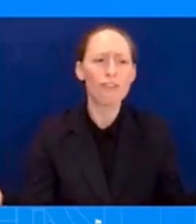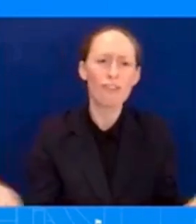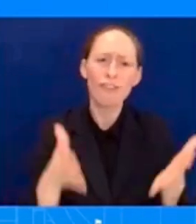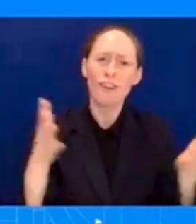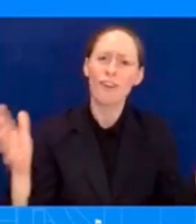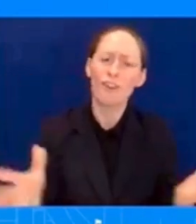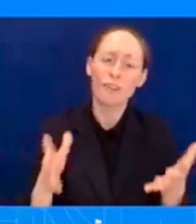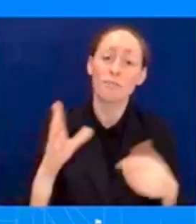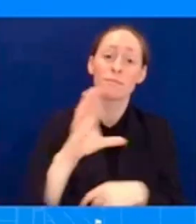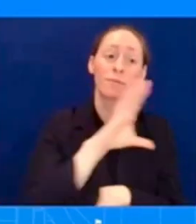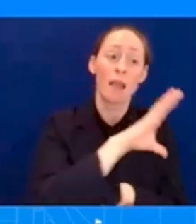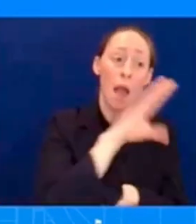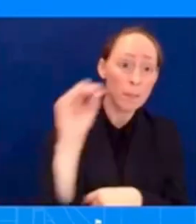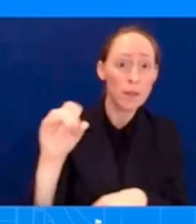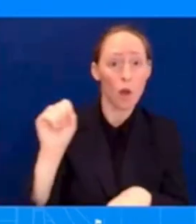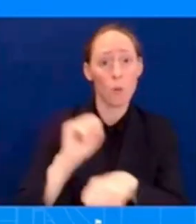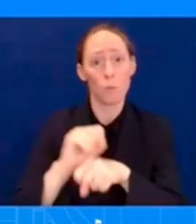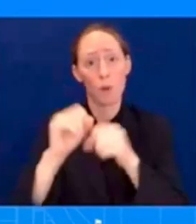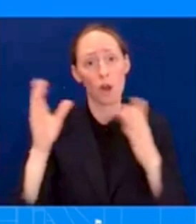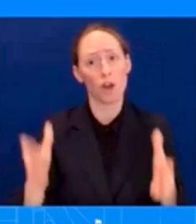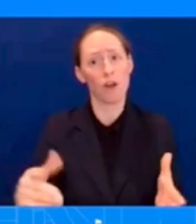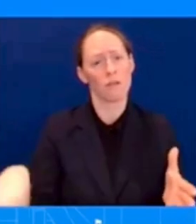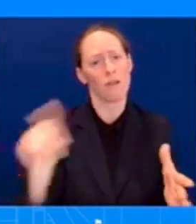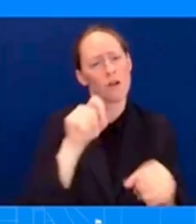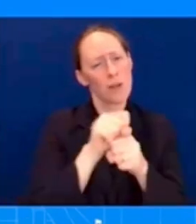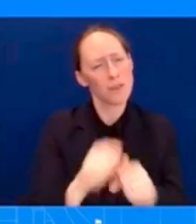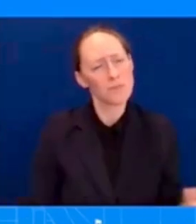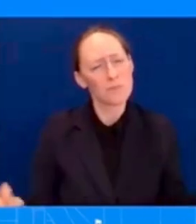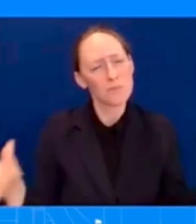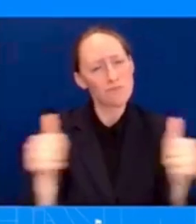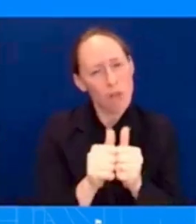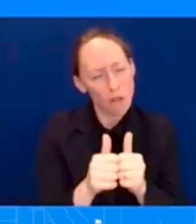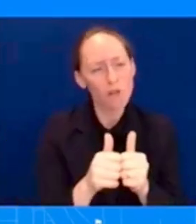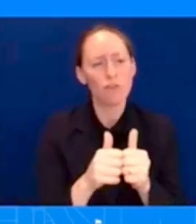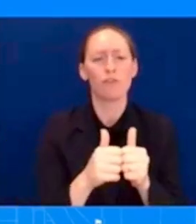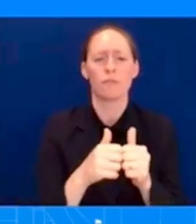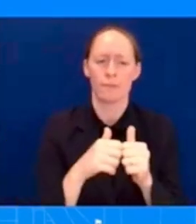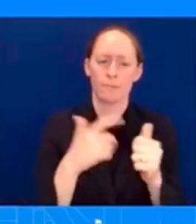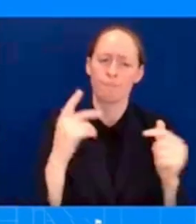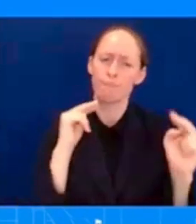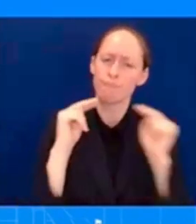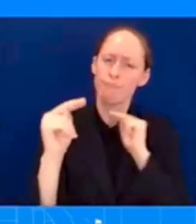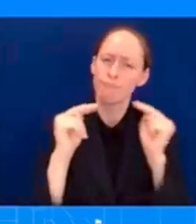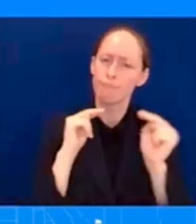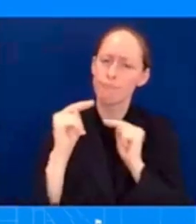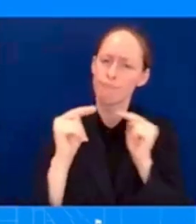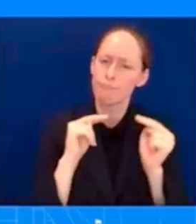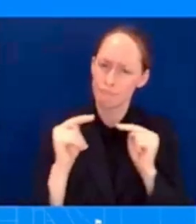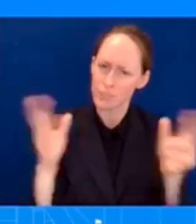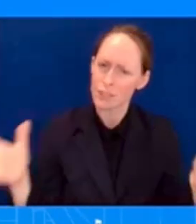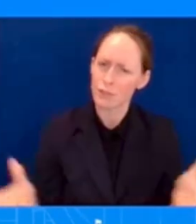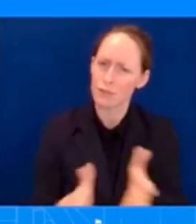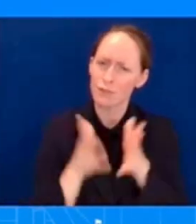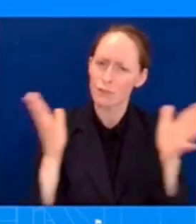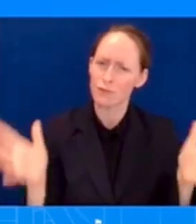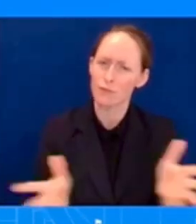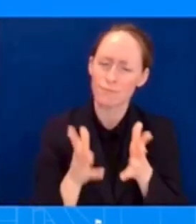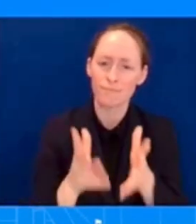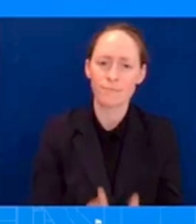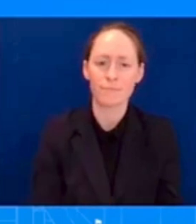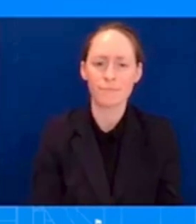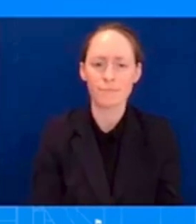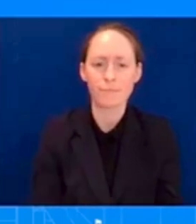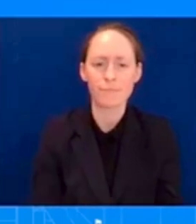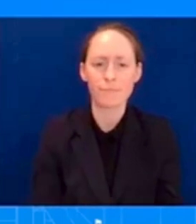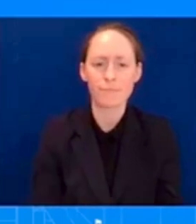certainly the President is doing with this statement. He feels strongly that the transition to a clean energy economy should provide a win